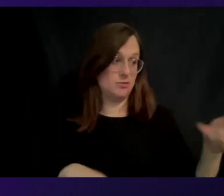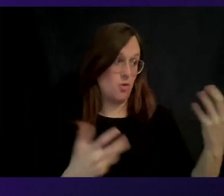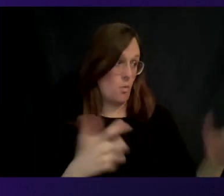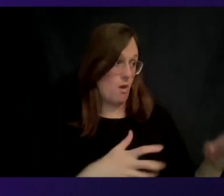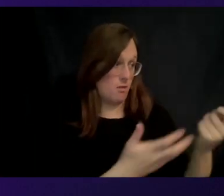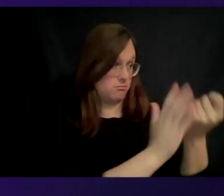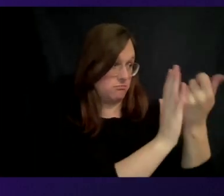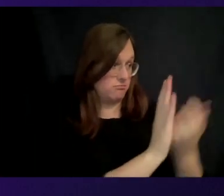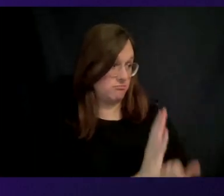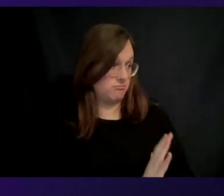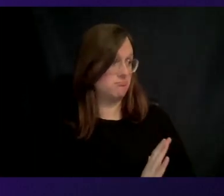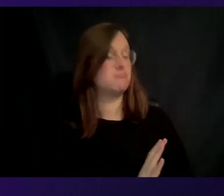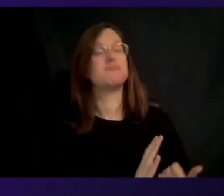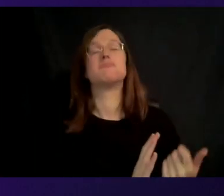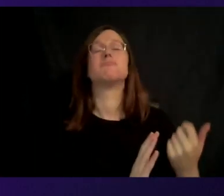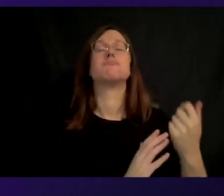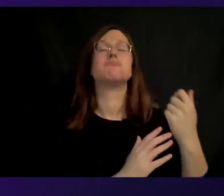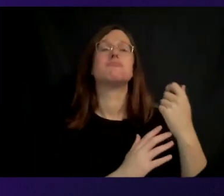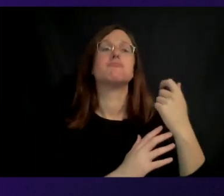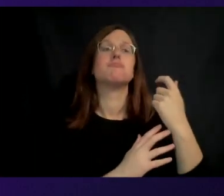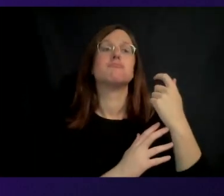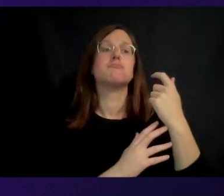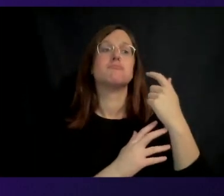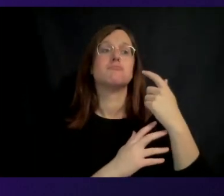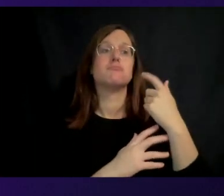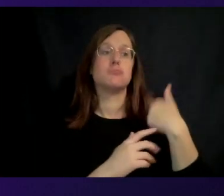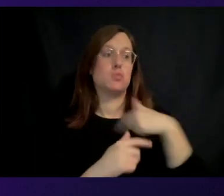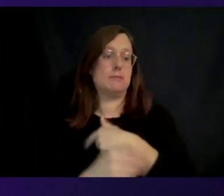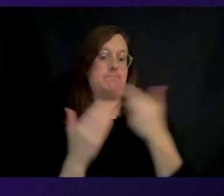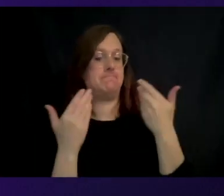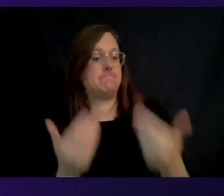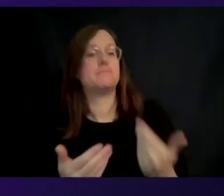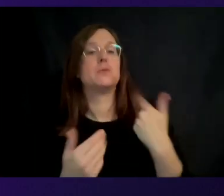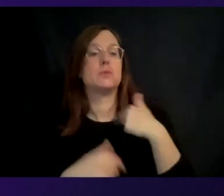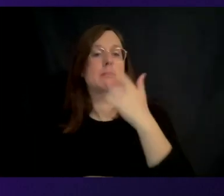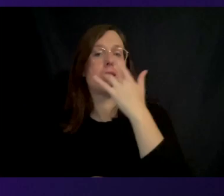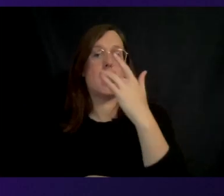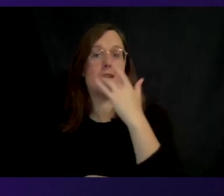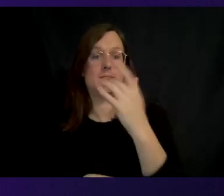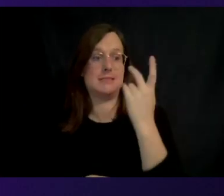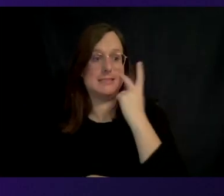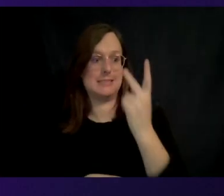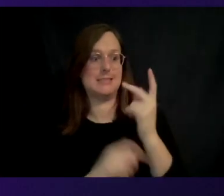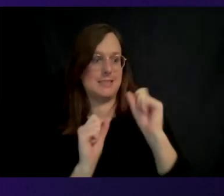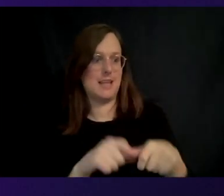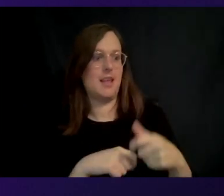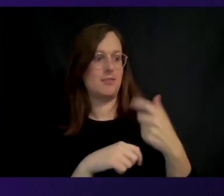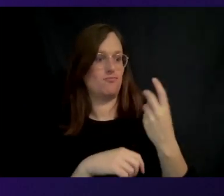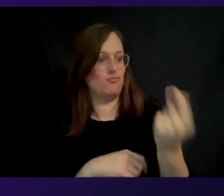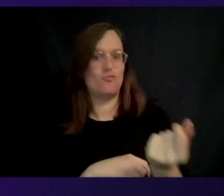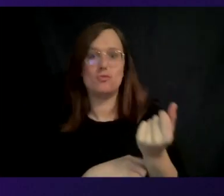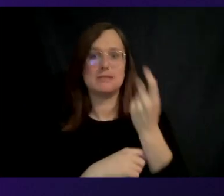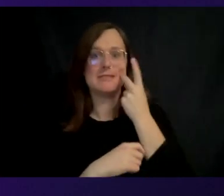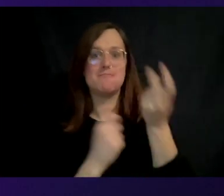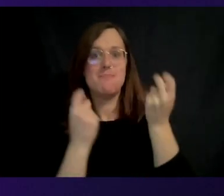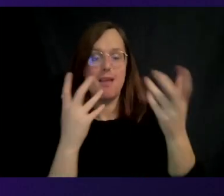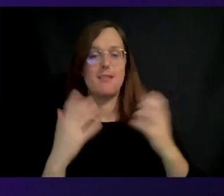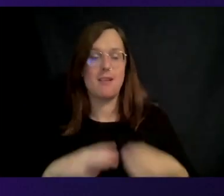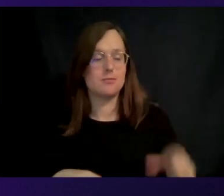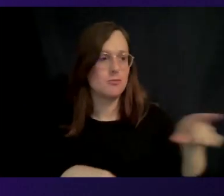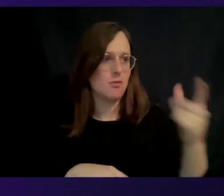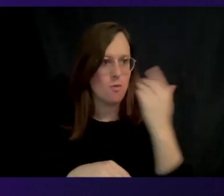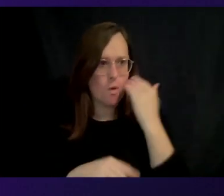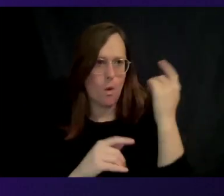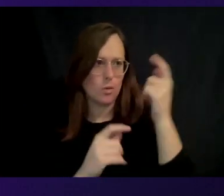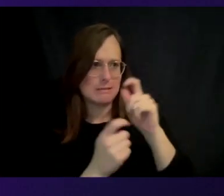we, in many ways, we are lucky. We have a front row seat to deal with so many millions of customers to know what they need